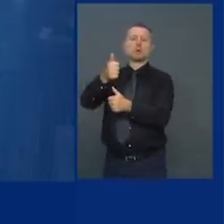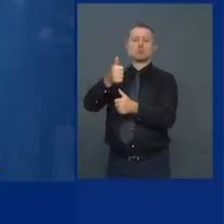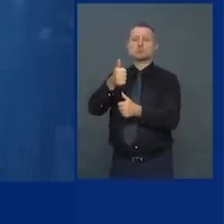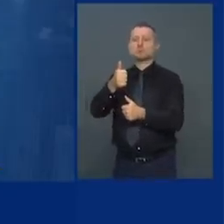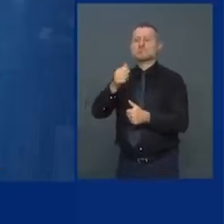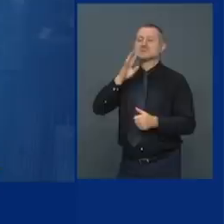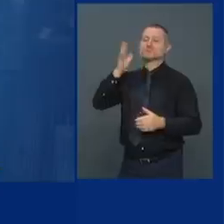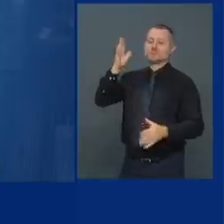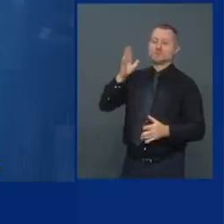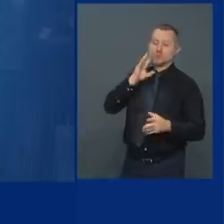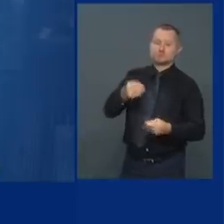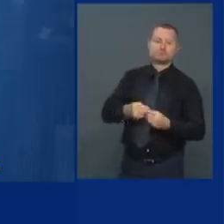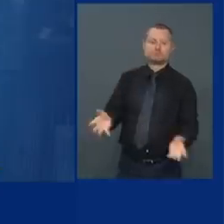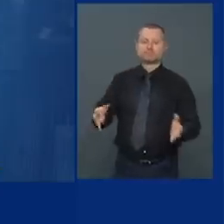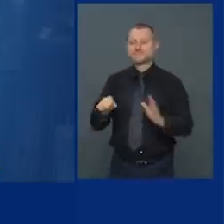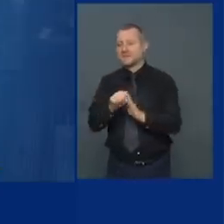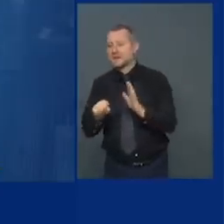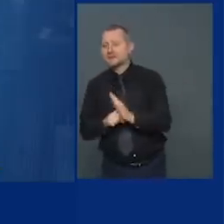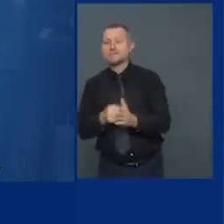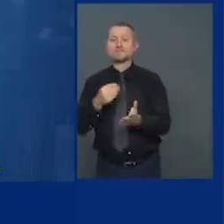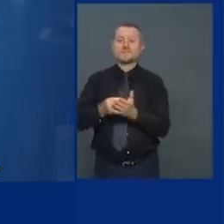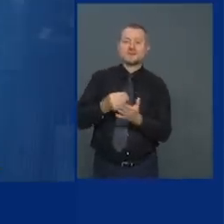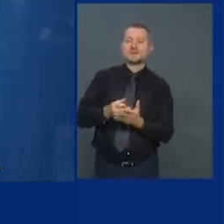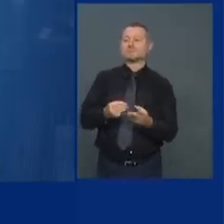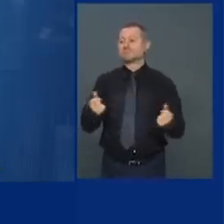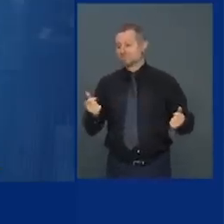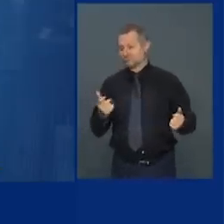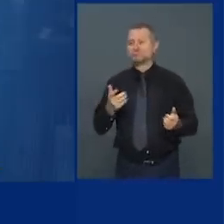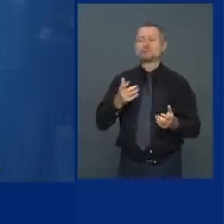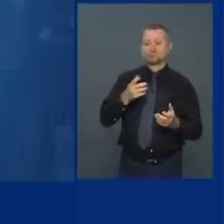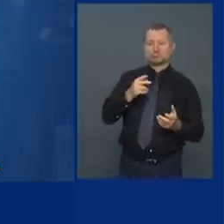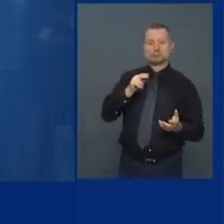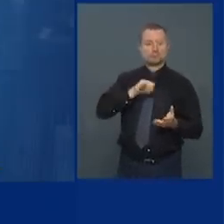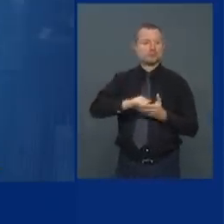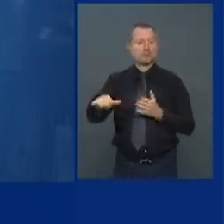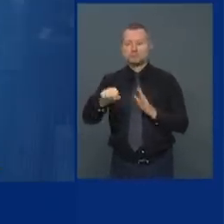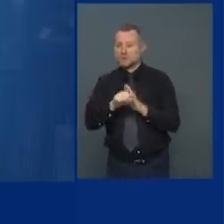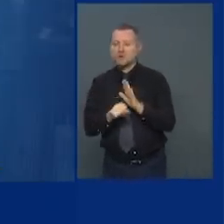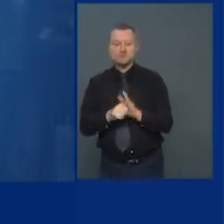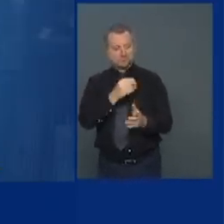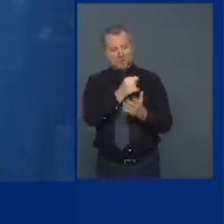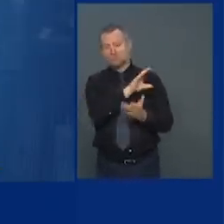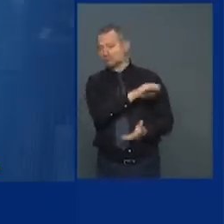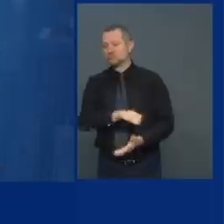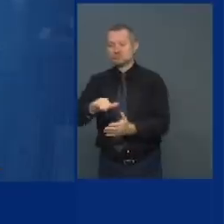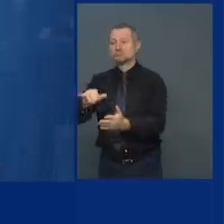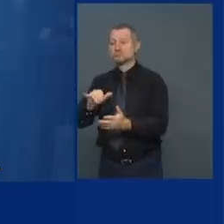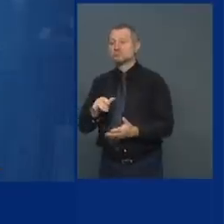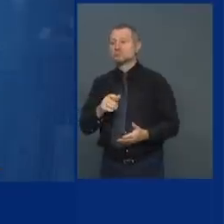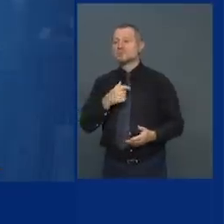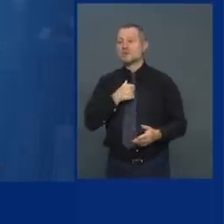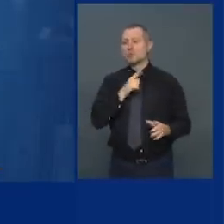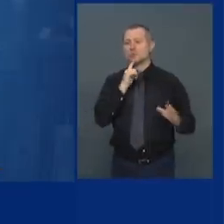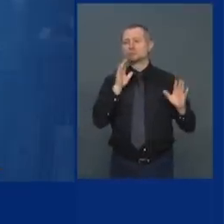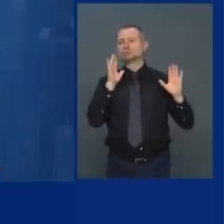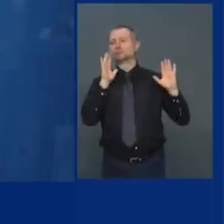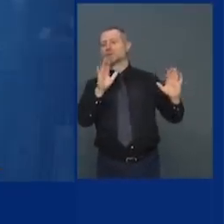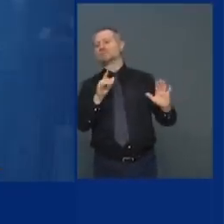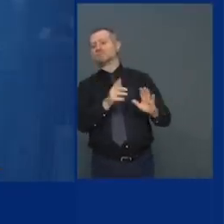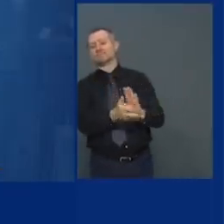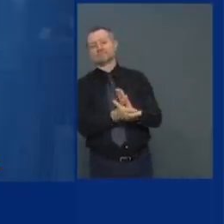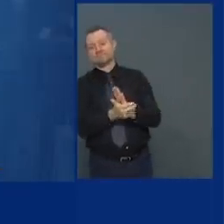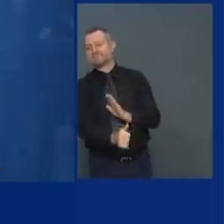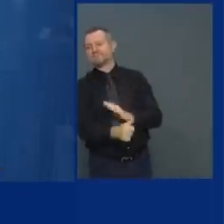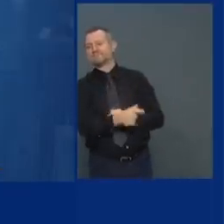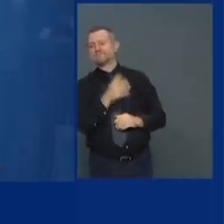sure New York is covered in the state and local package why because he's a great senator why else because